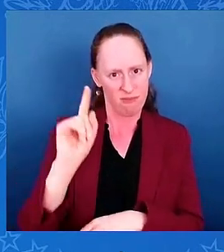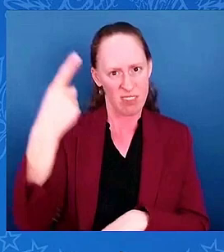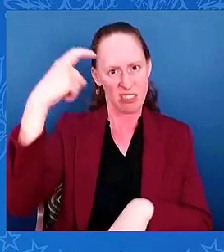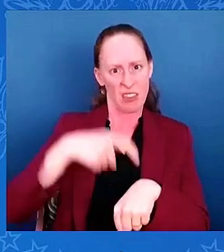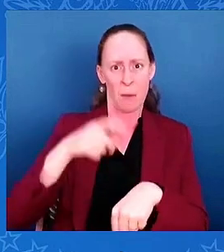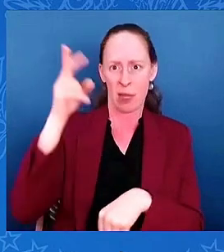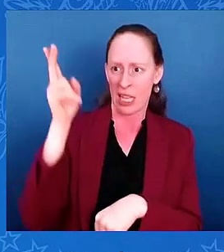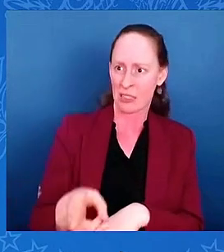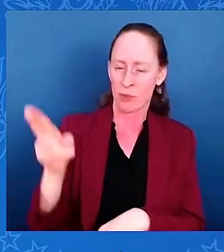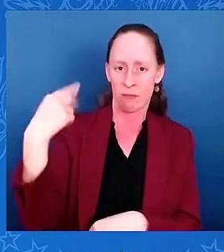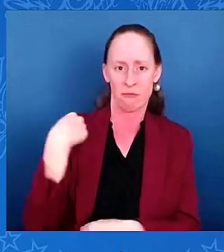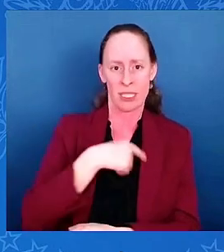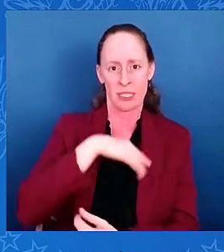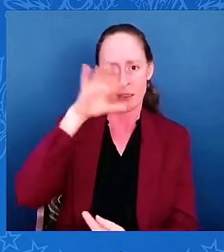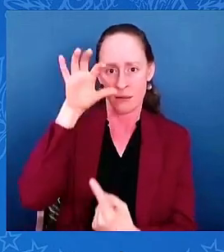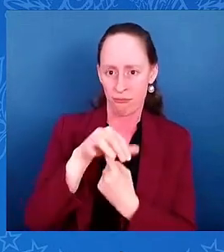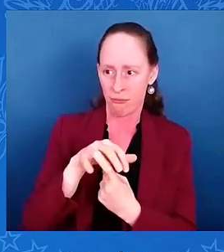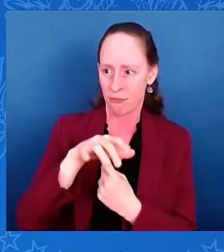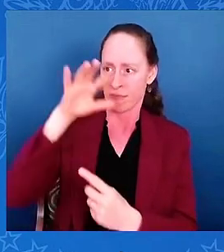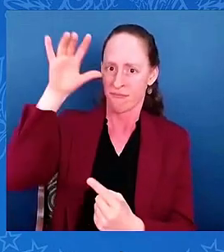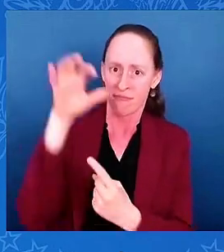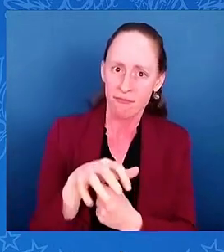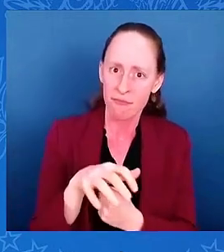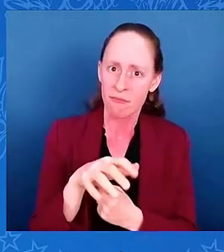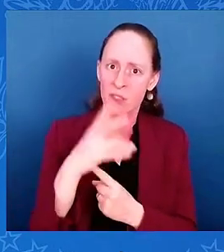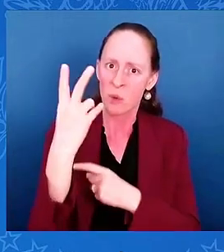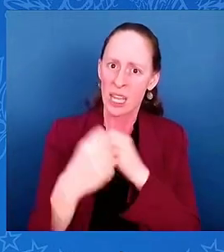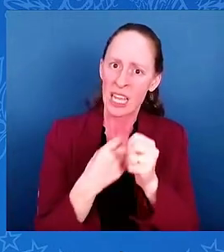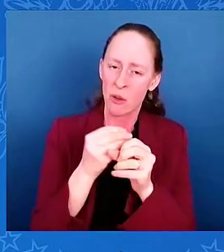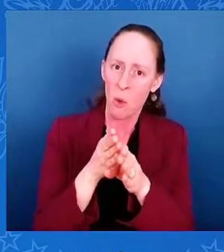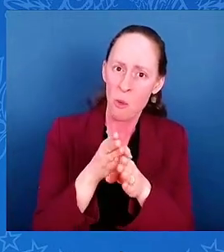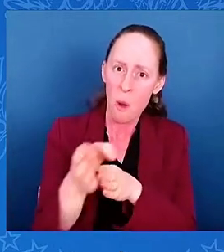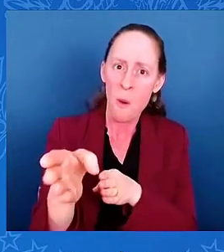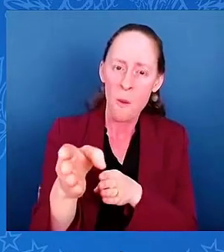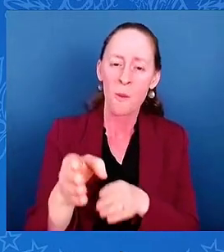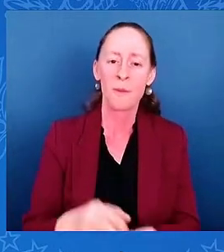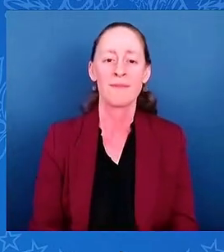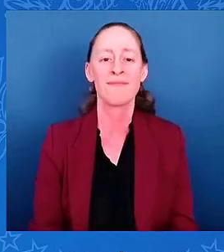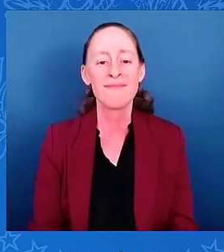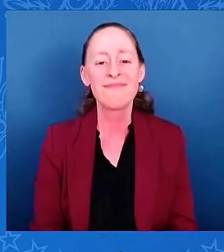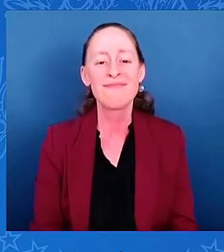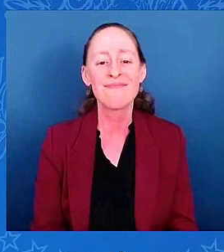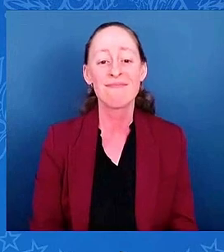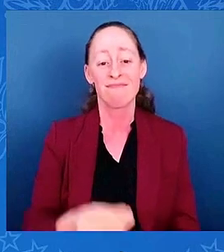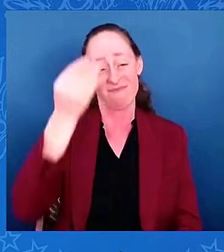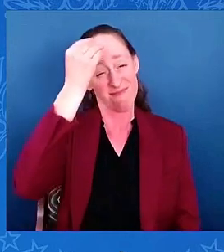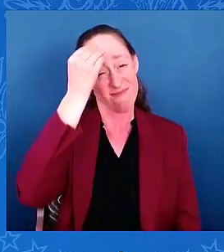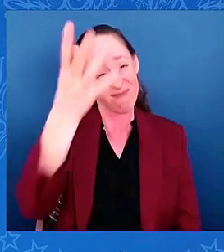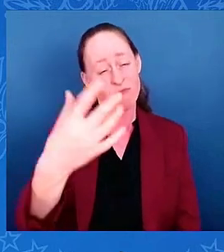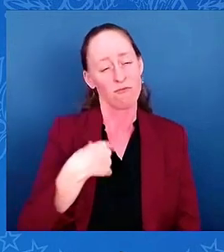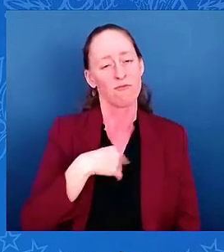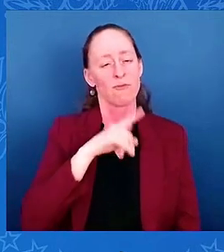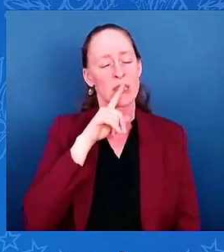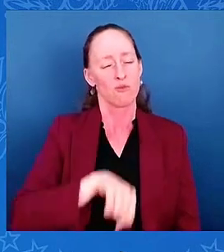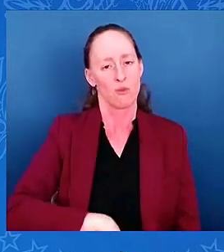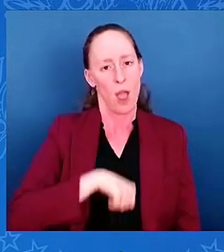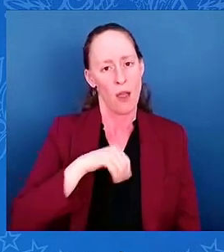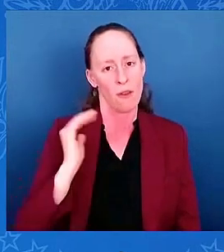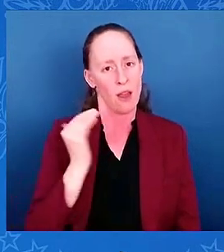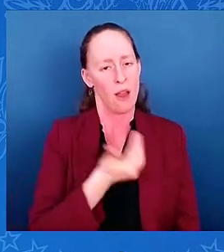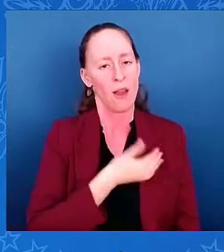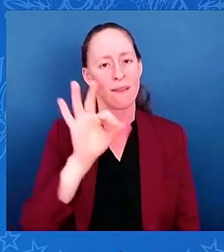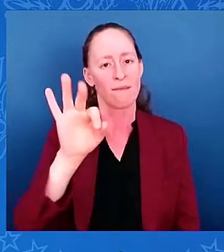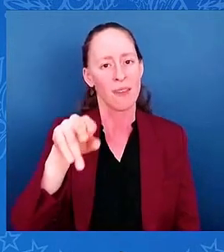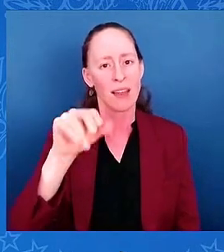I'm also incredibly proud of our amazing fans. They have rightfully earned their reputation as one of the best fan